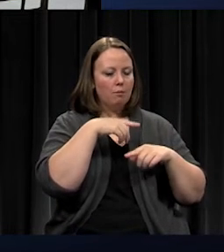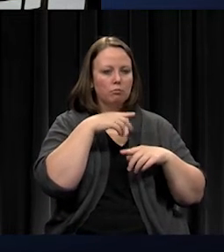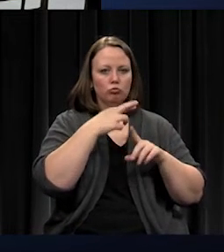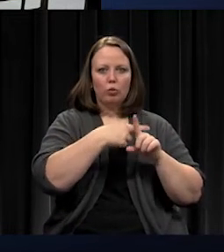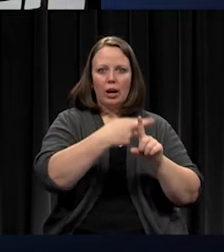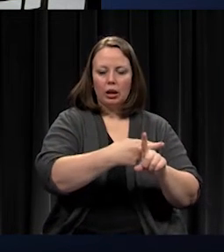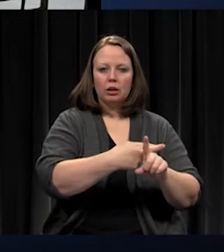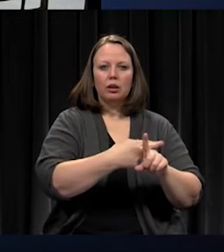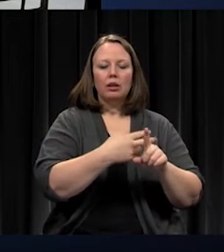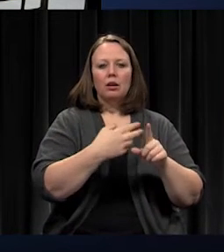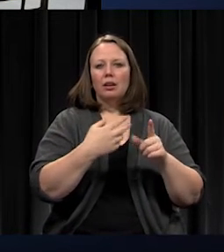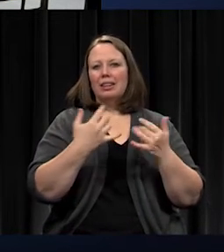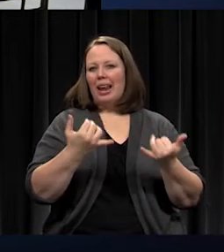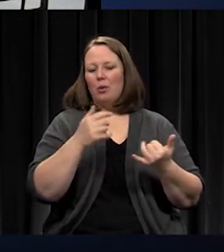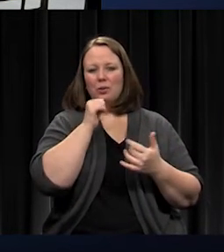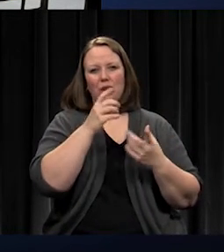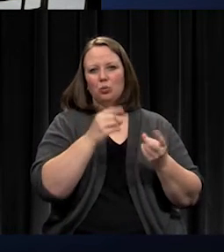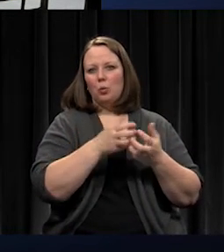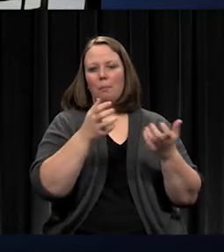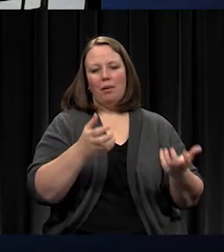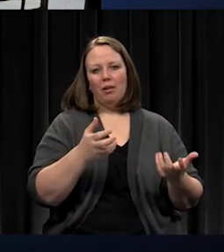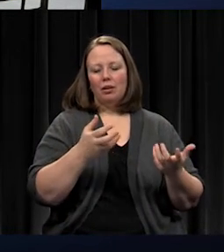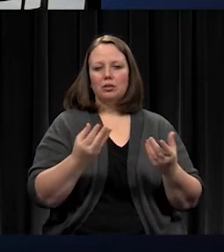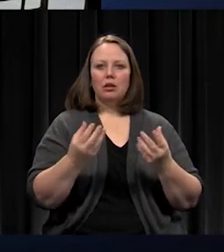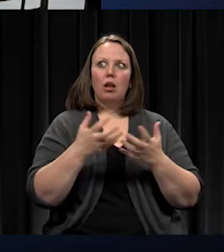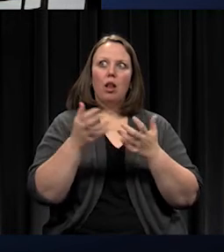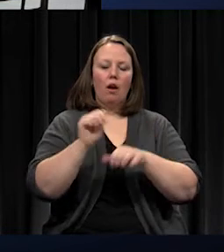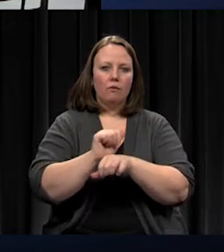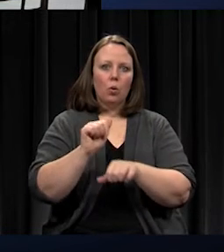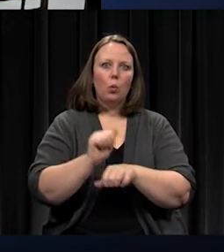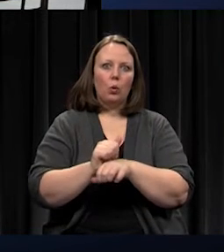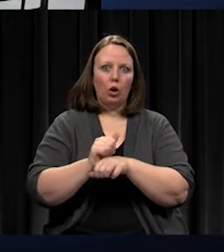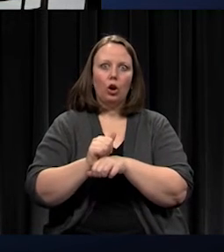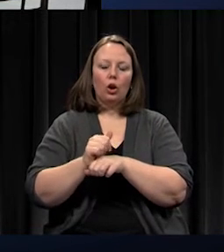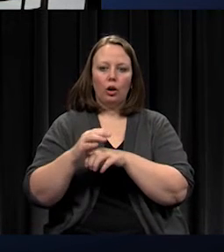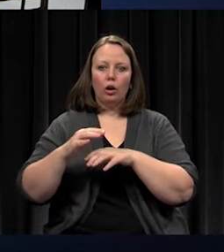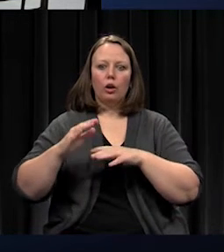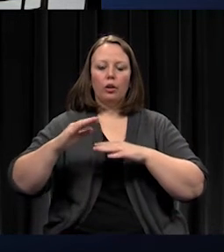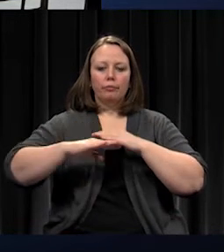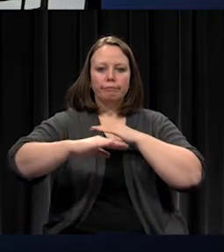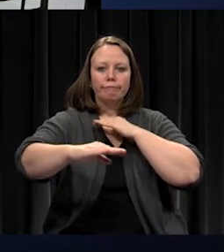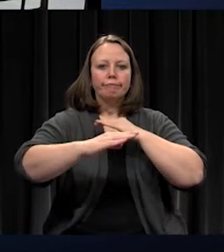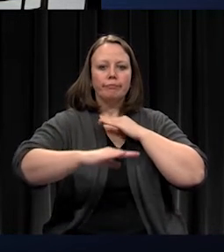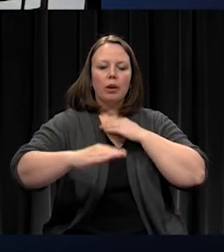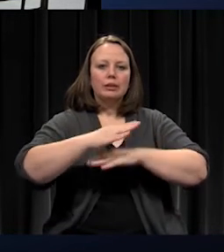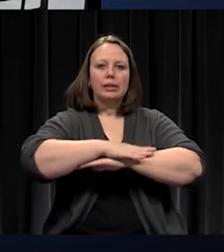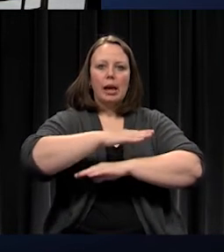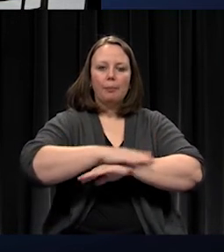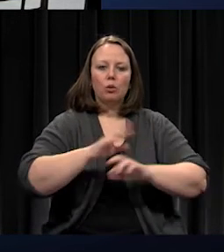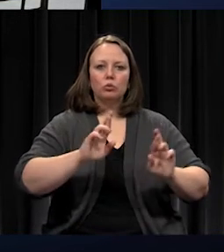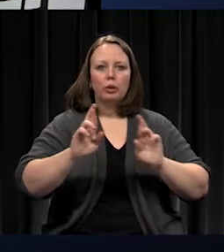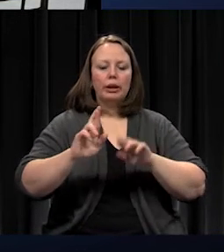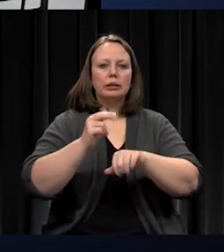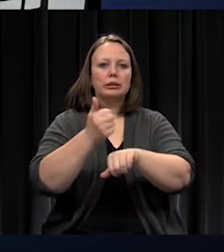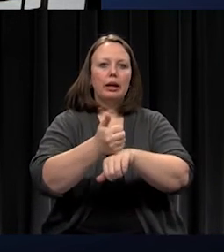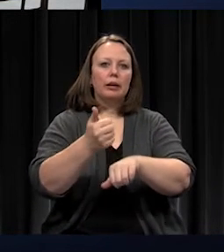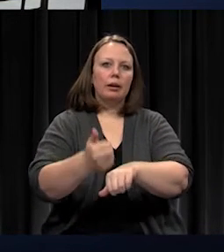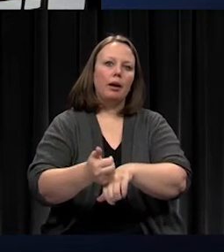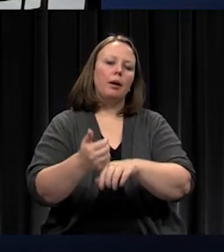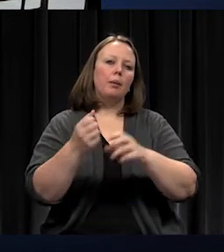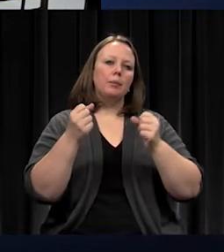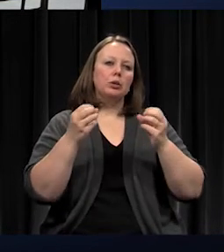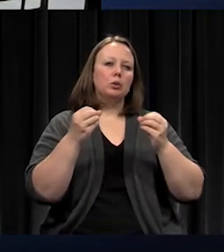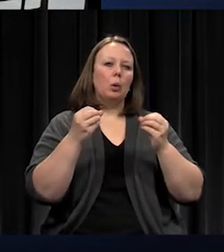maybe do another activity in there. And as you can see, they're all tall ceilings. We're looking at putting a drop ceiling in there to cut the space in half for heating and cooling